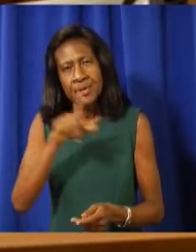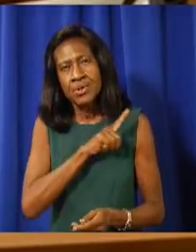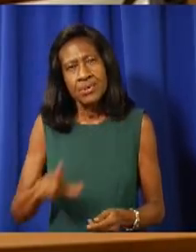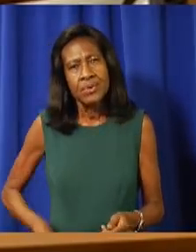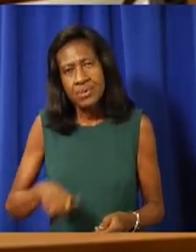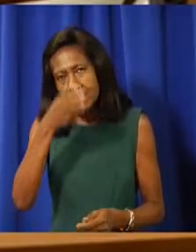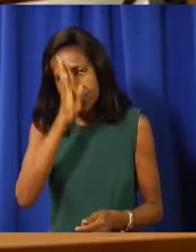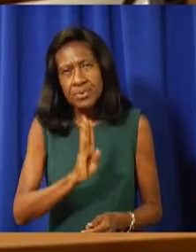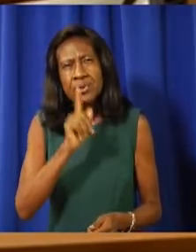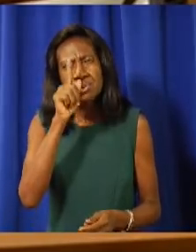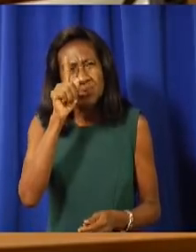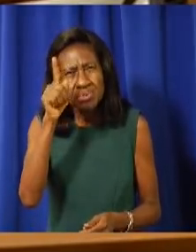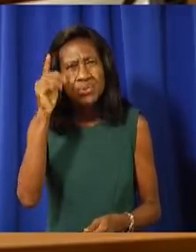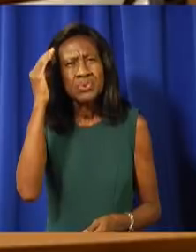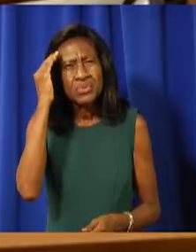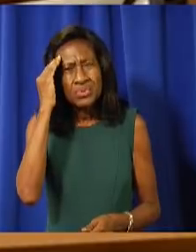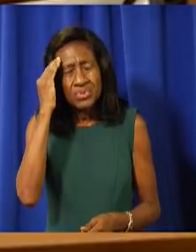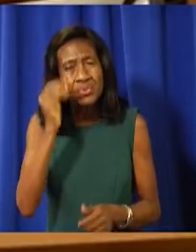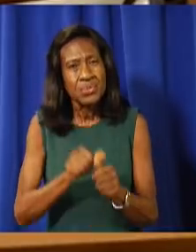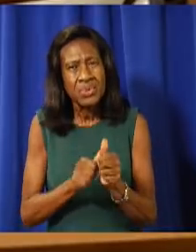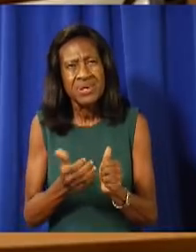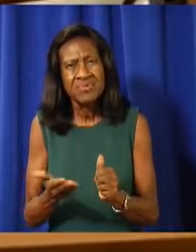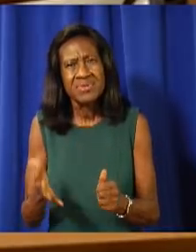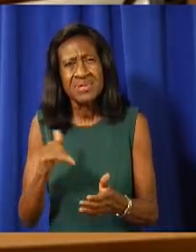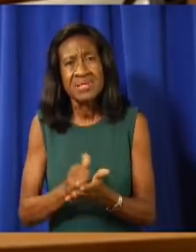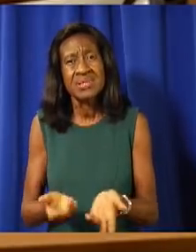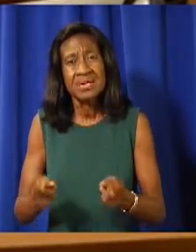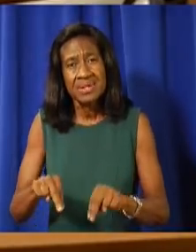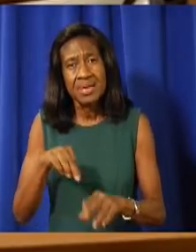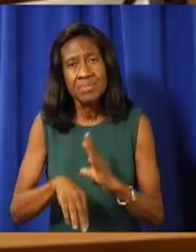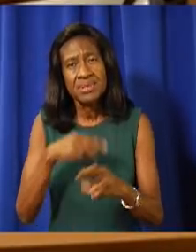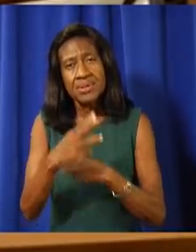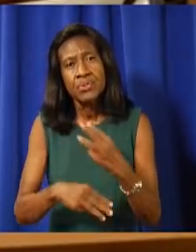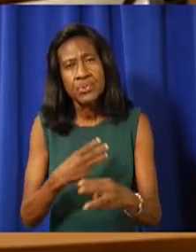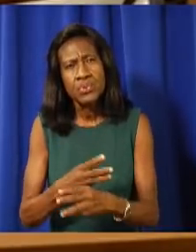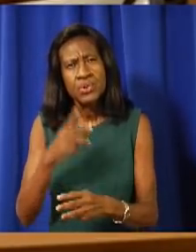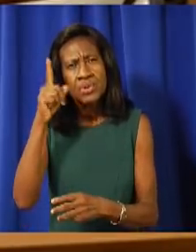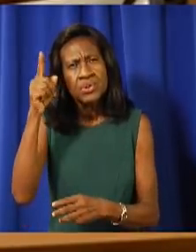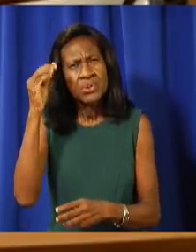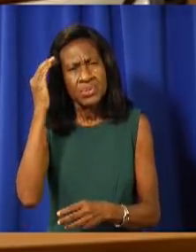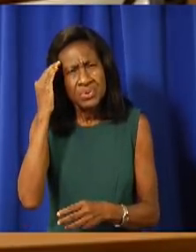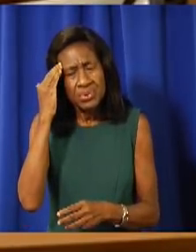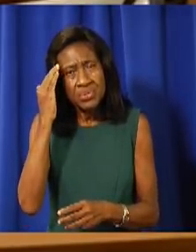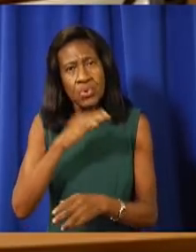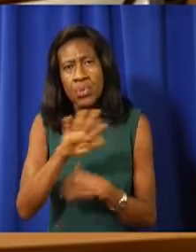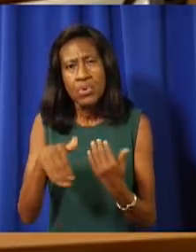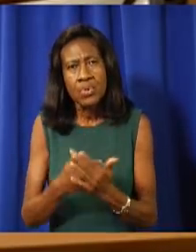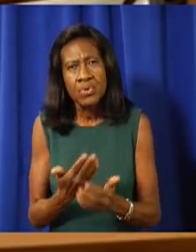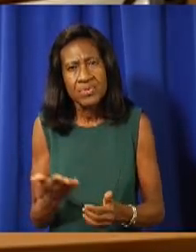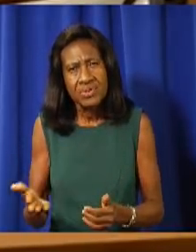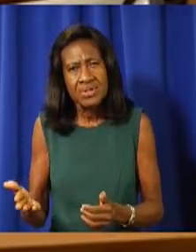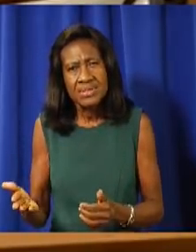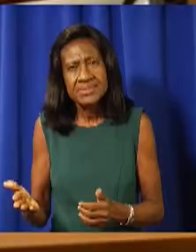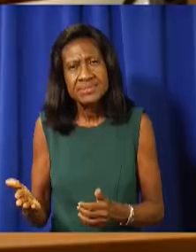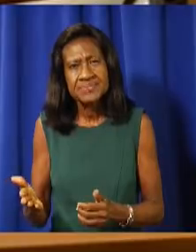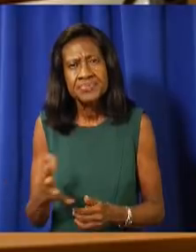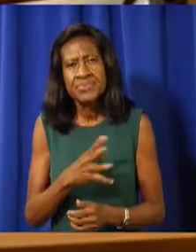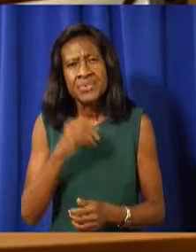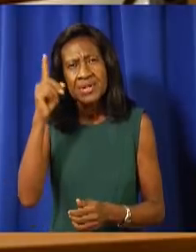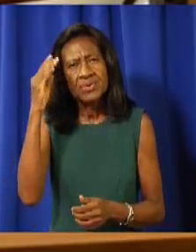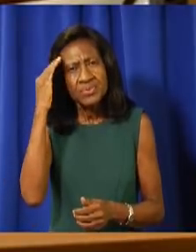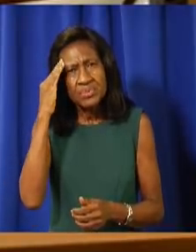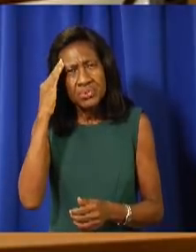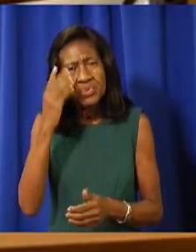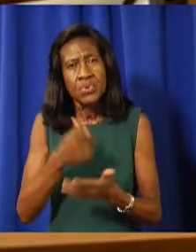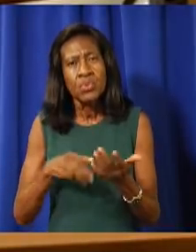you are aware of all that goes on in our world. You know our challenges, the uncertainties and you know our fears.